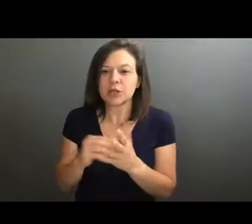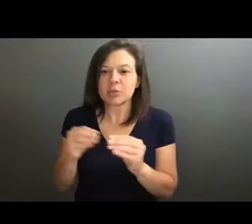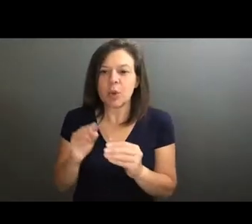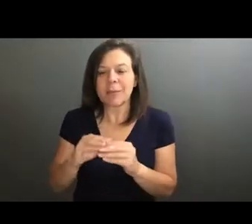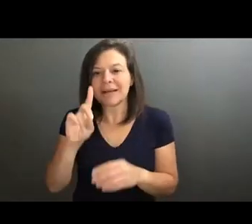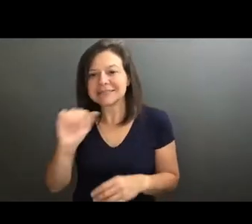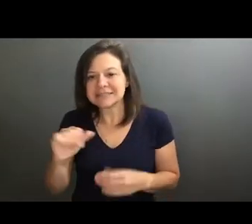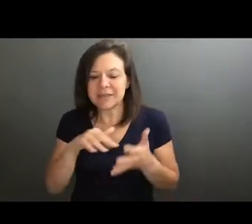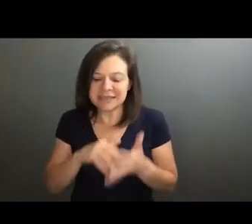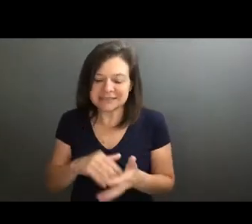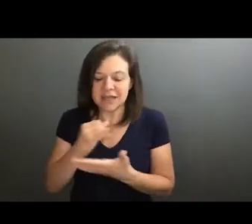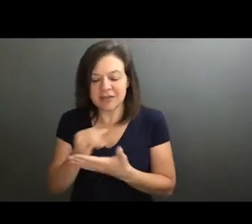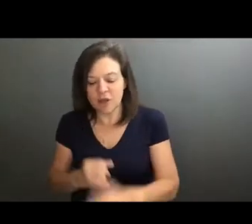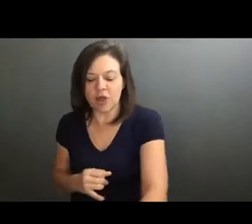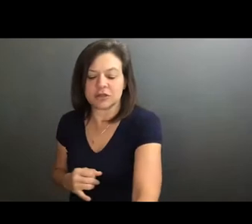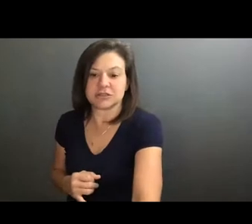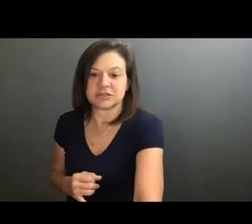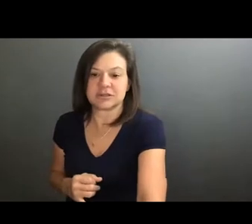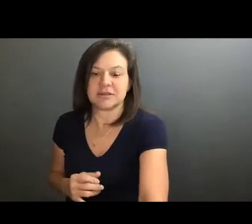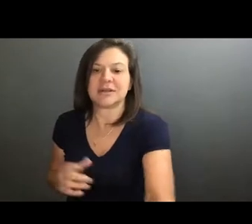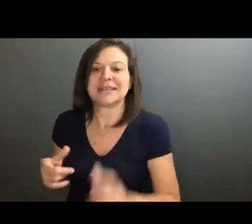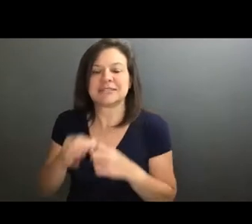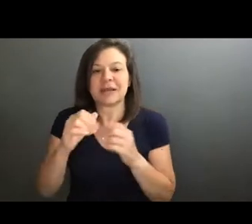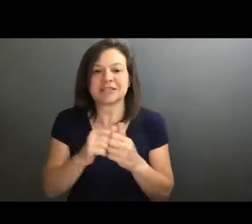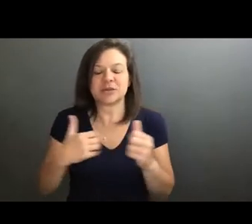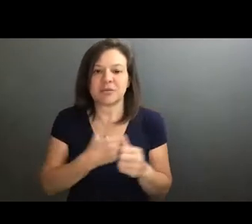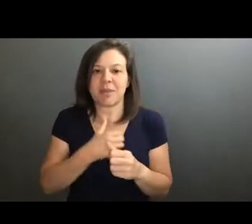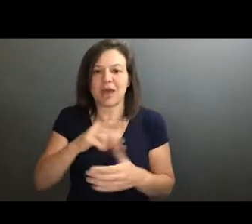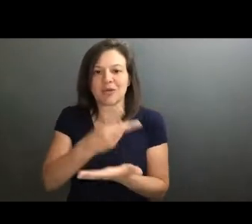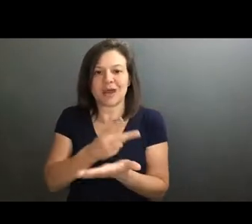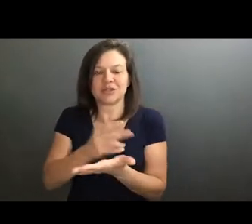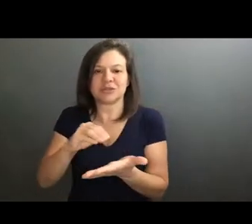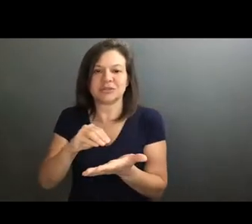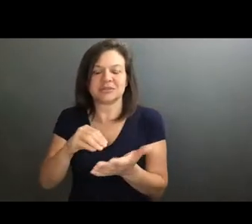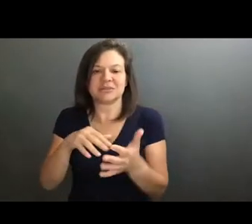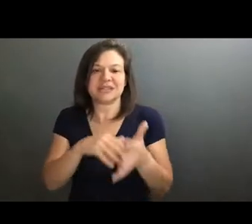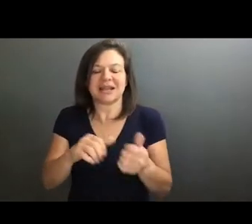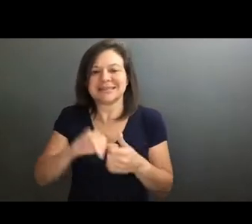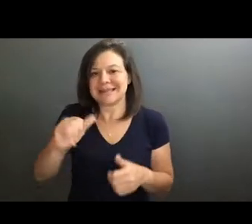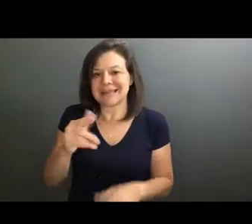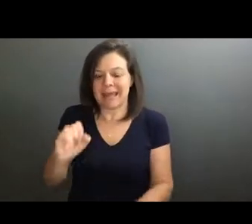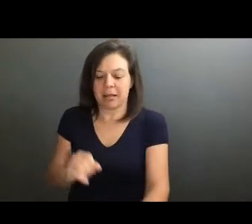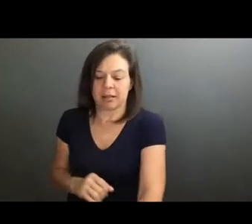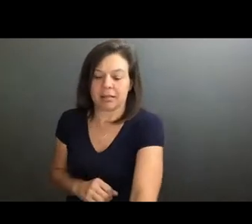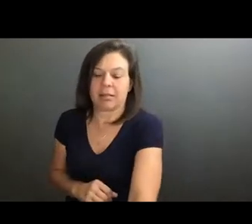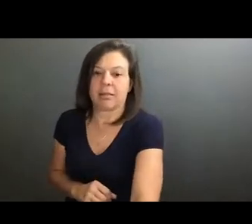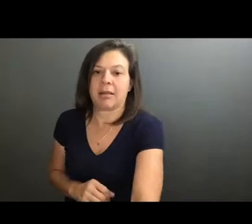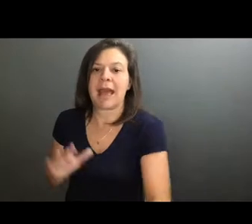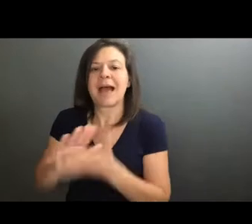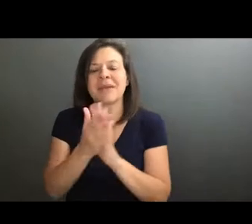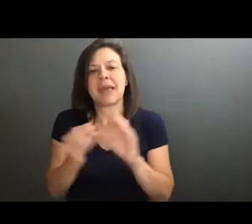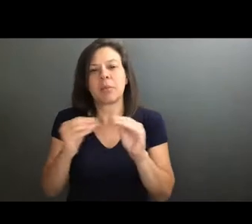studies and the arts, especially near the end of my graduate studies in Yale, at Yale about four years ago, of course, I started coming more upon